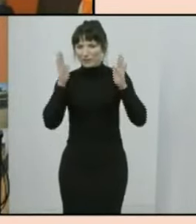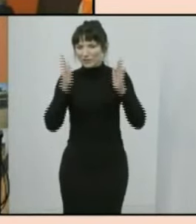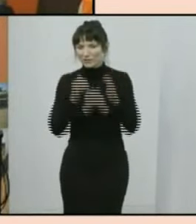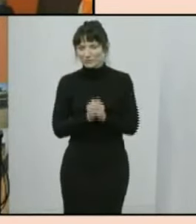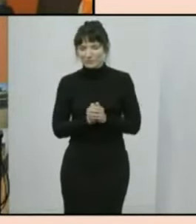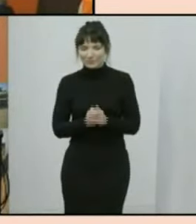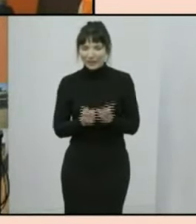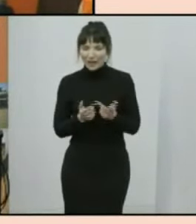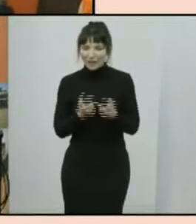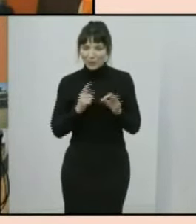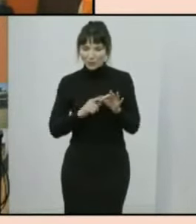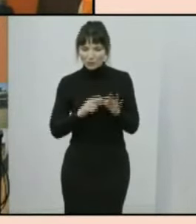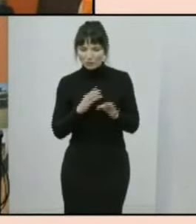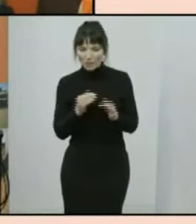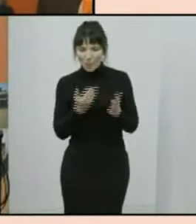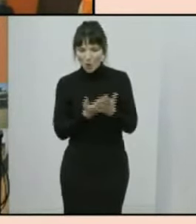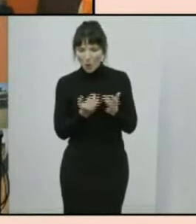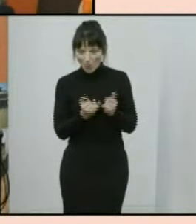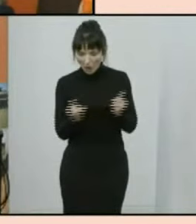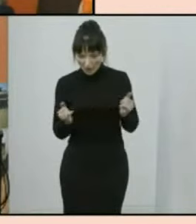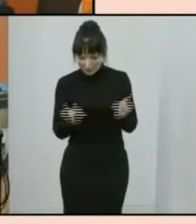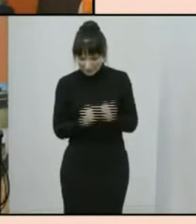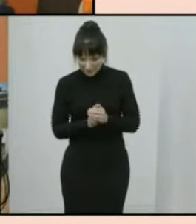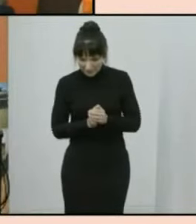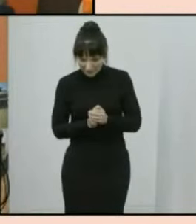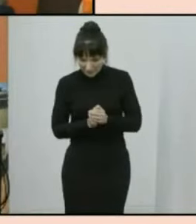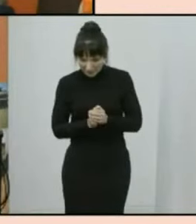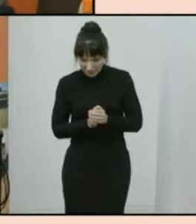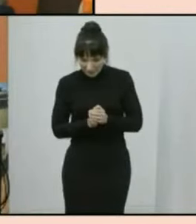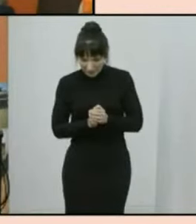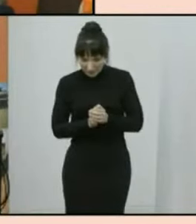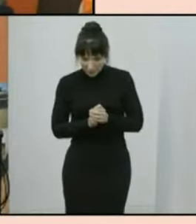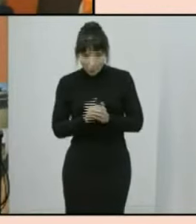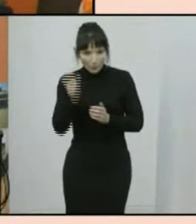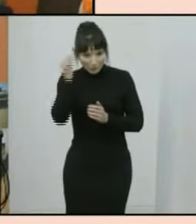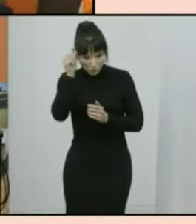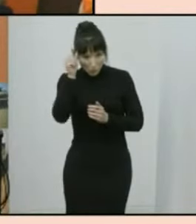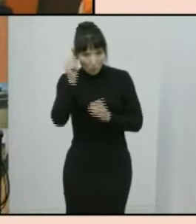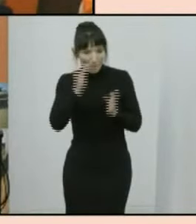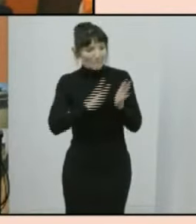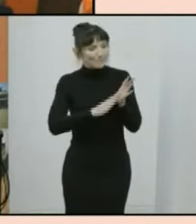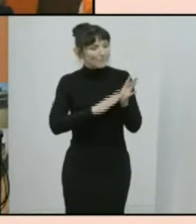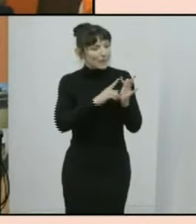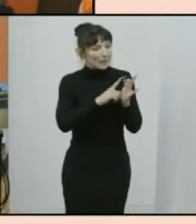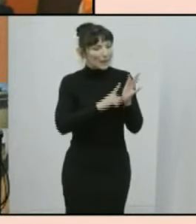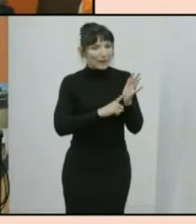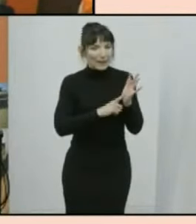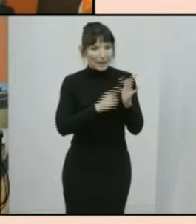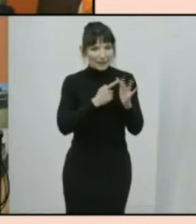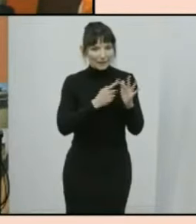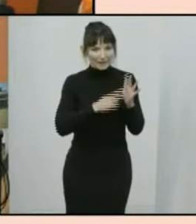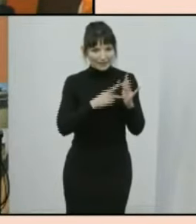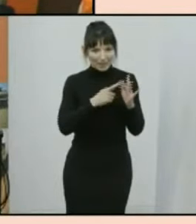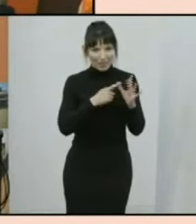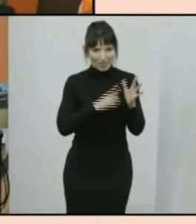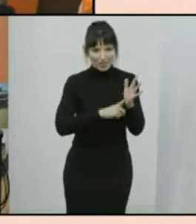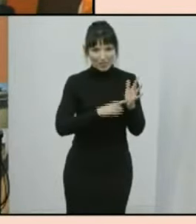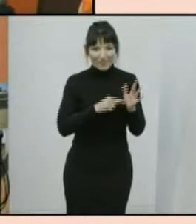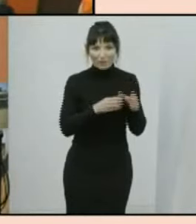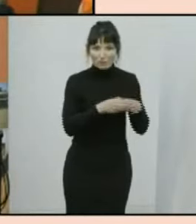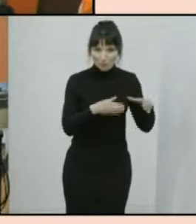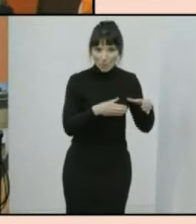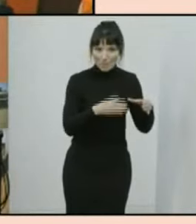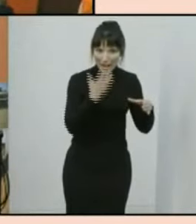another question from online we've heard about the growth of the millennial population what other generational shifts has the